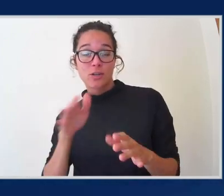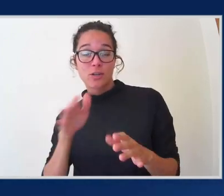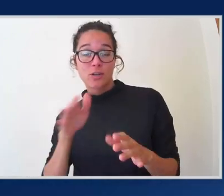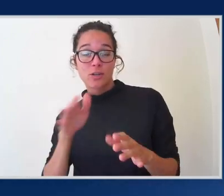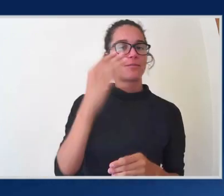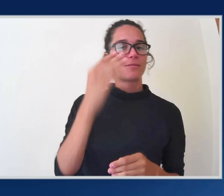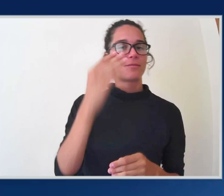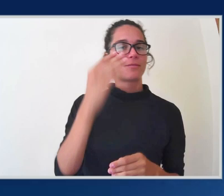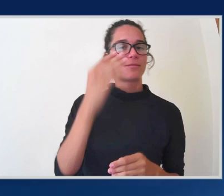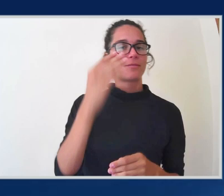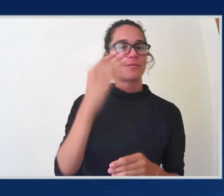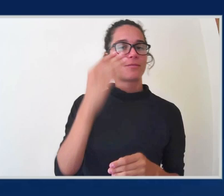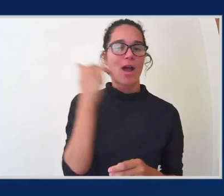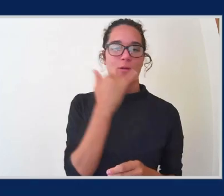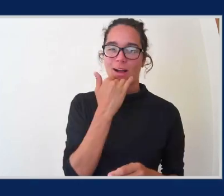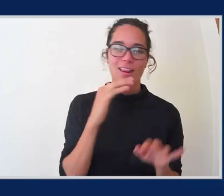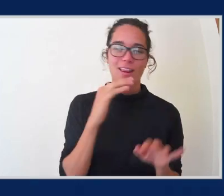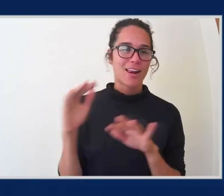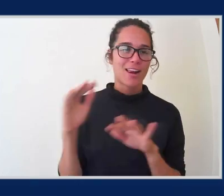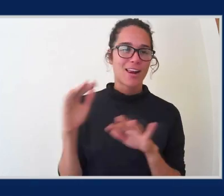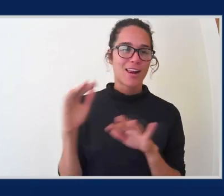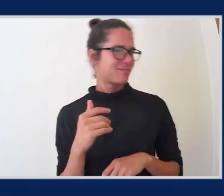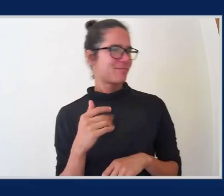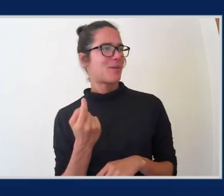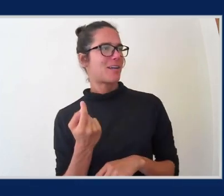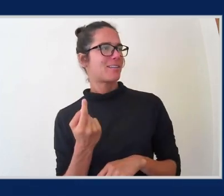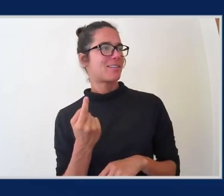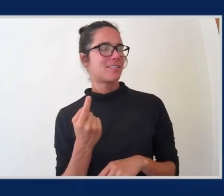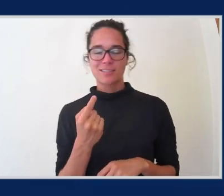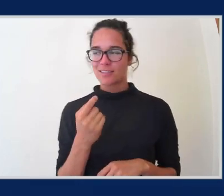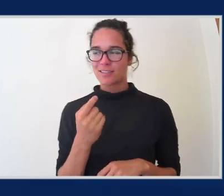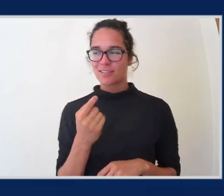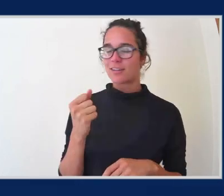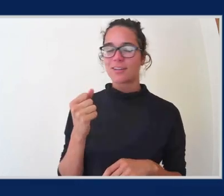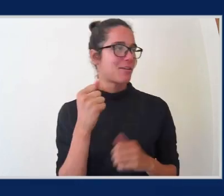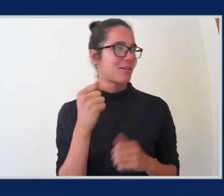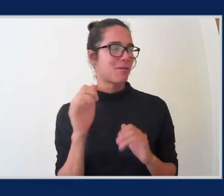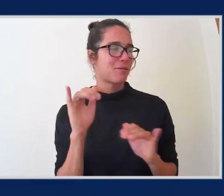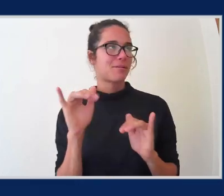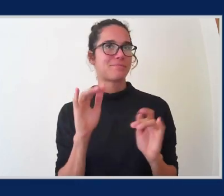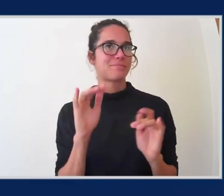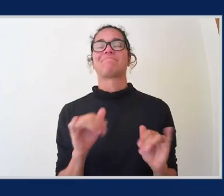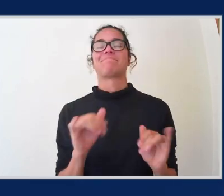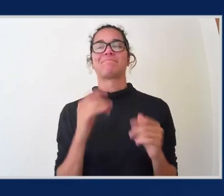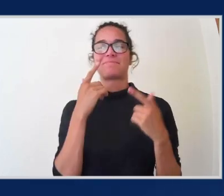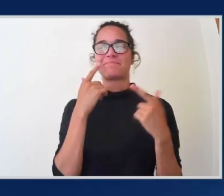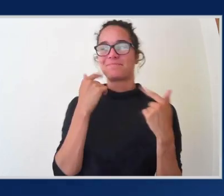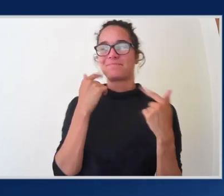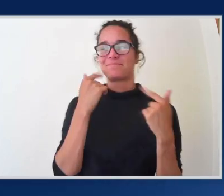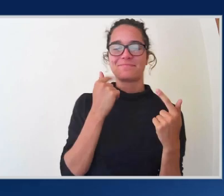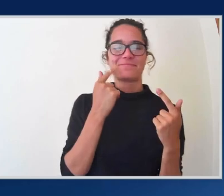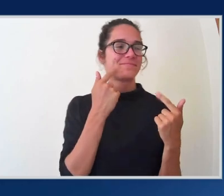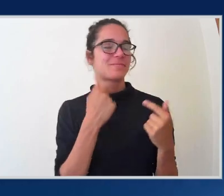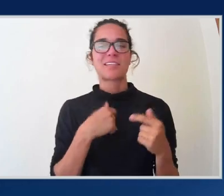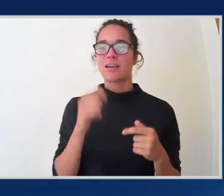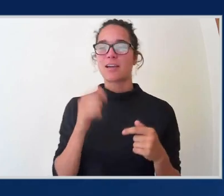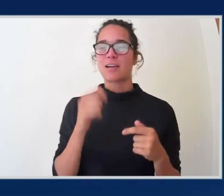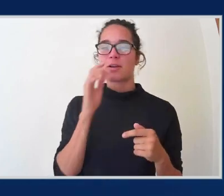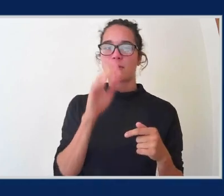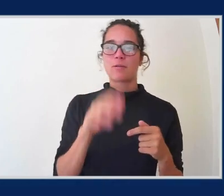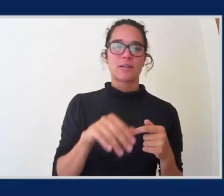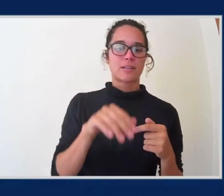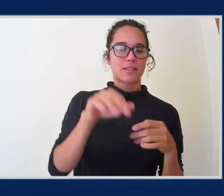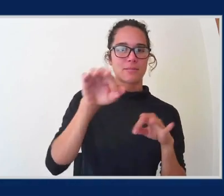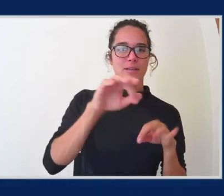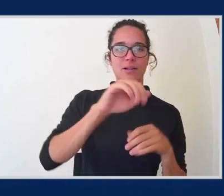The reasons to optimize your decision making. We're going to go through all the different choices and explain why that